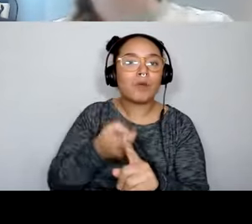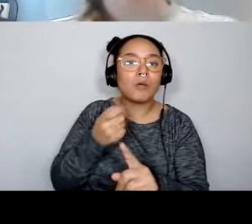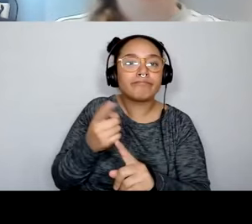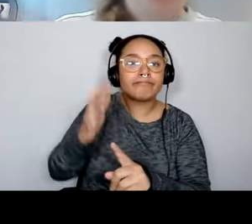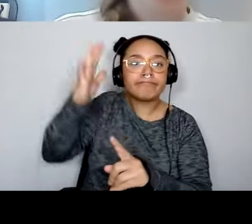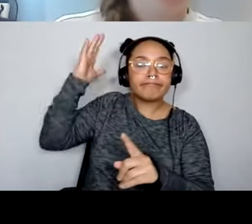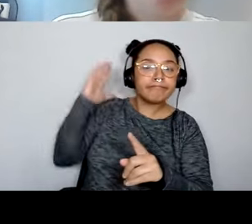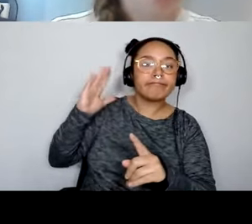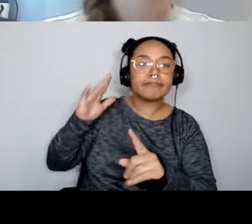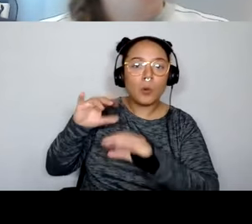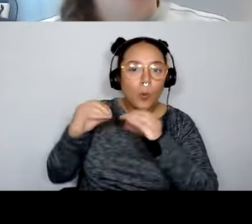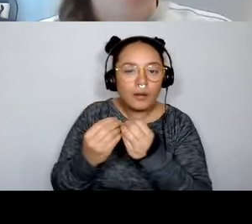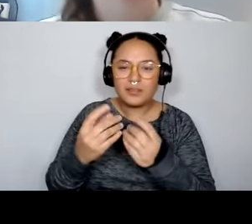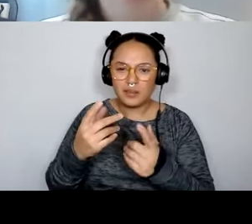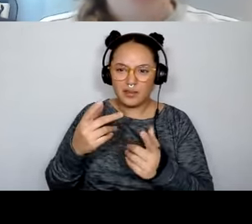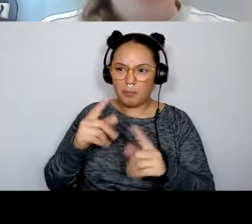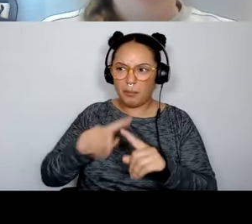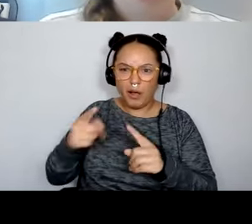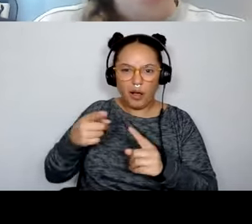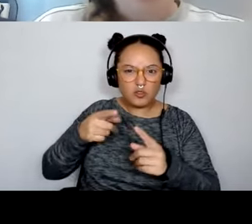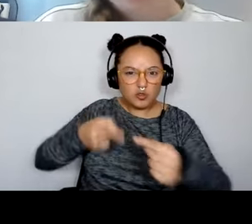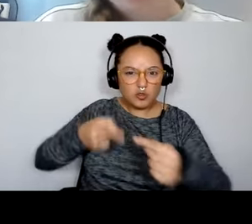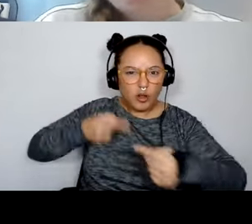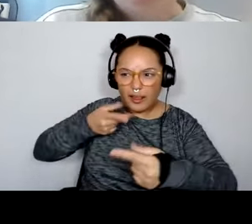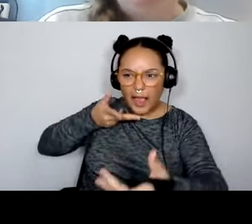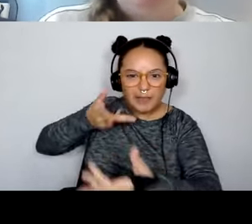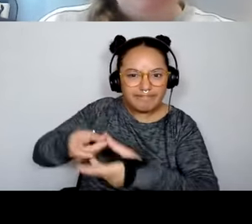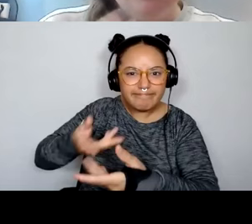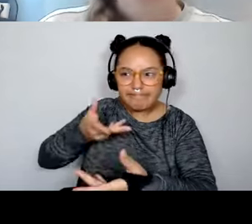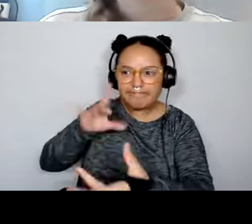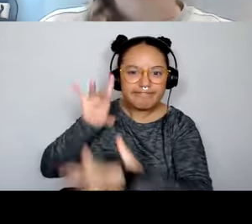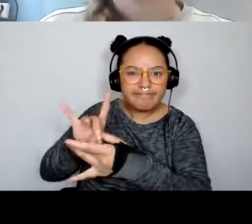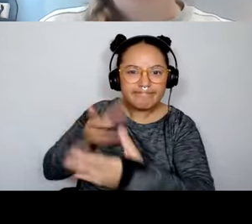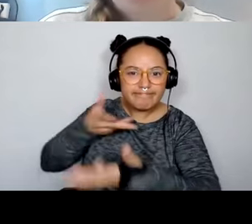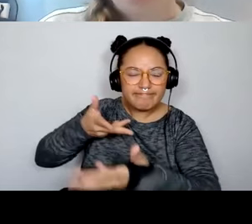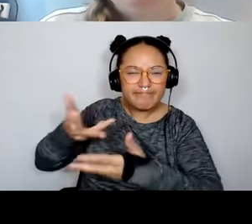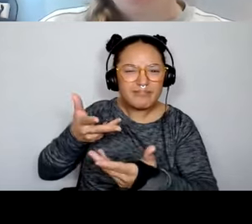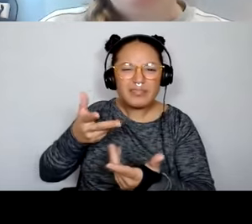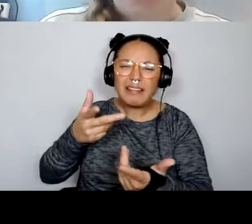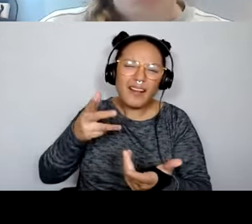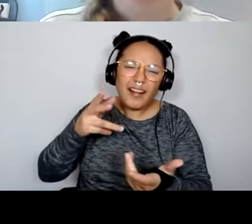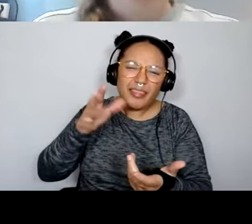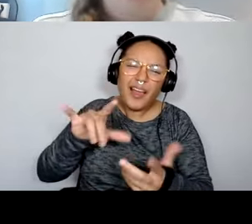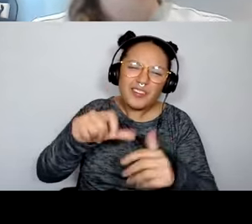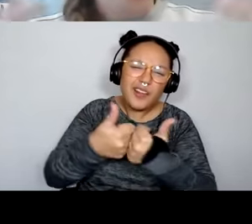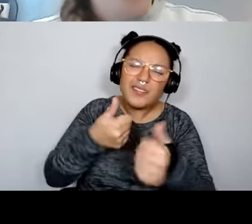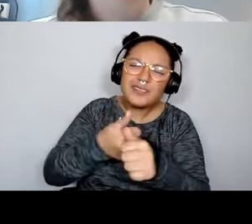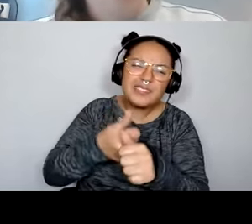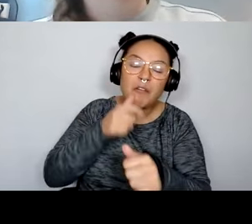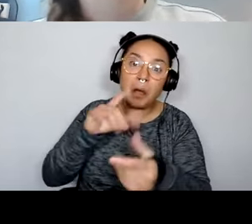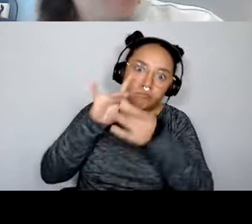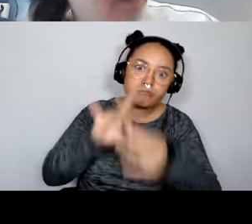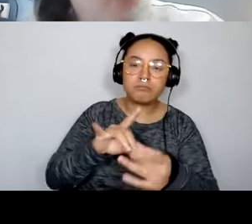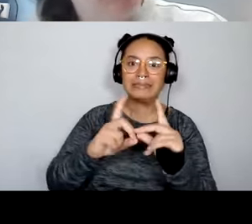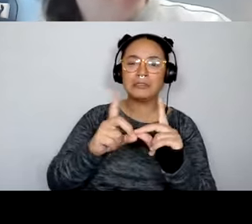-engaging them after they've been part of your program. That's not necessarily like a digitally specific challenge, but you can